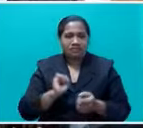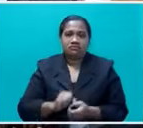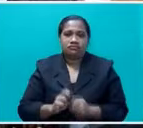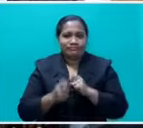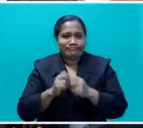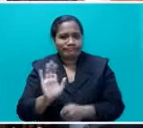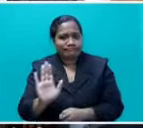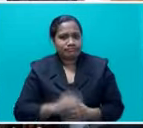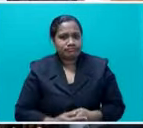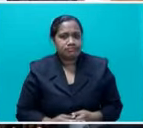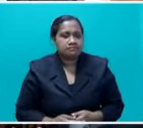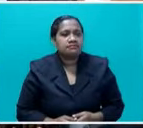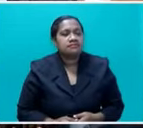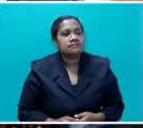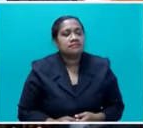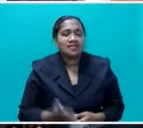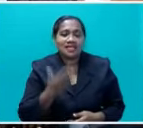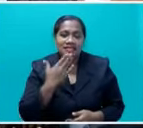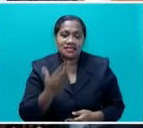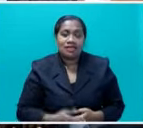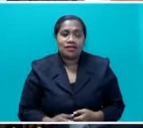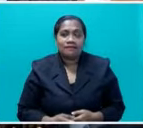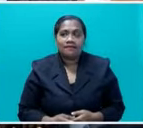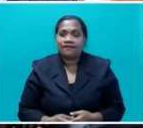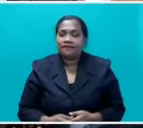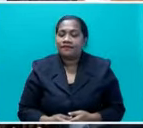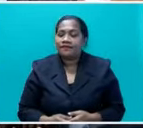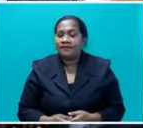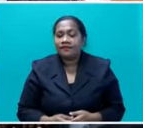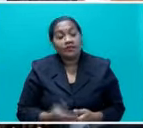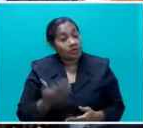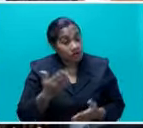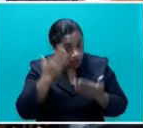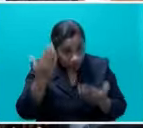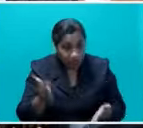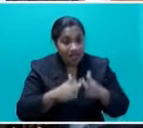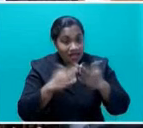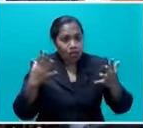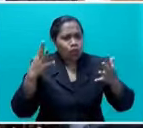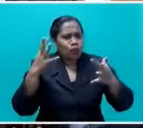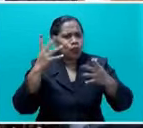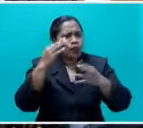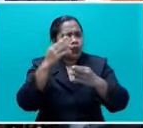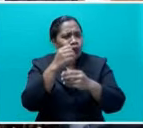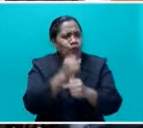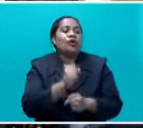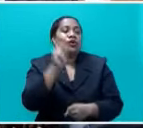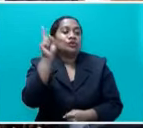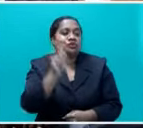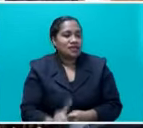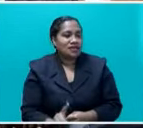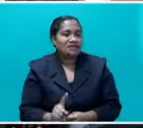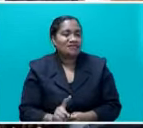Thank you. Honorable members, that brings an end to the oral